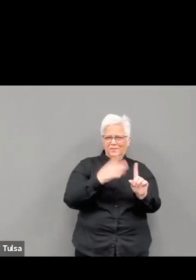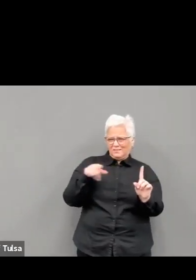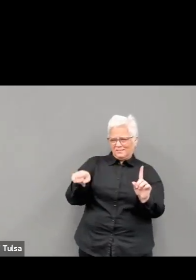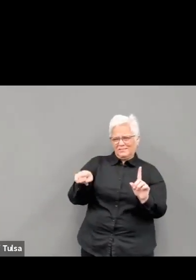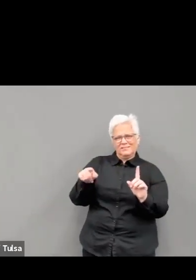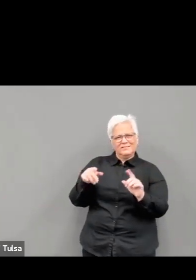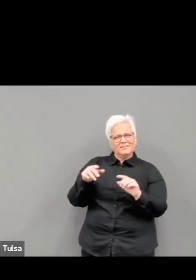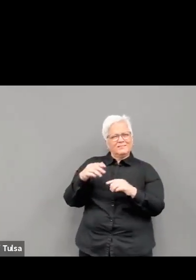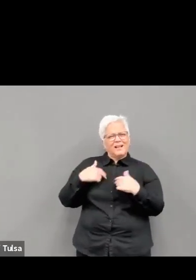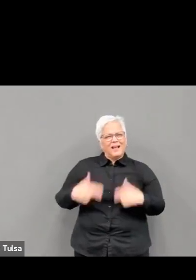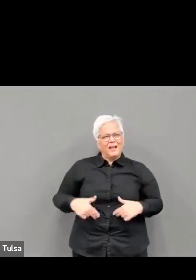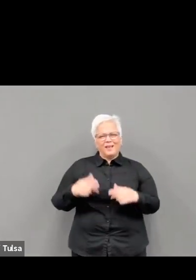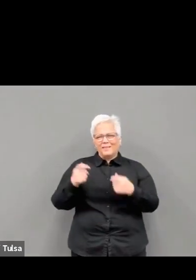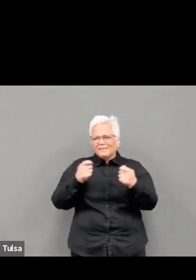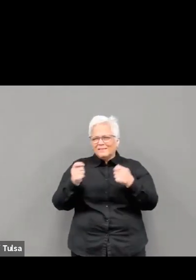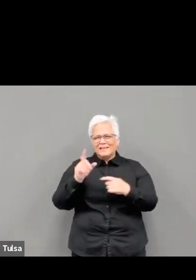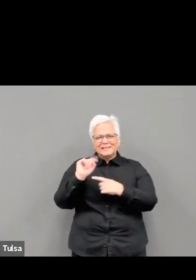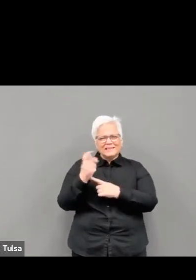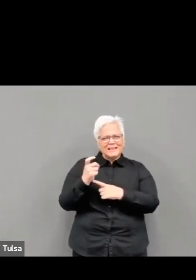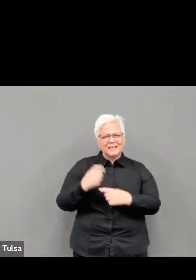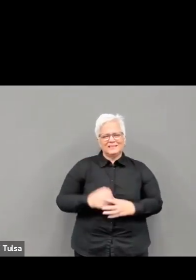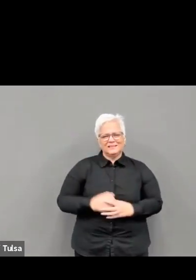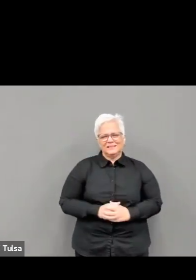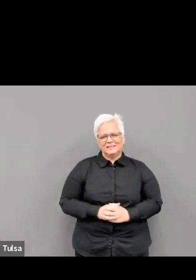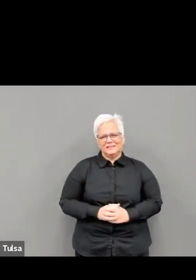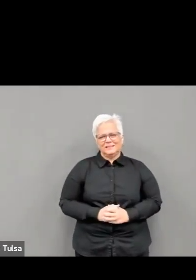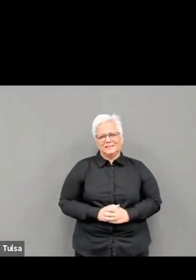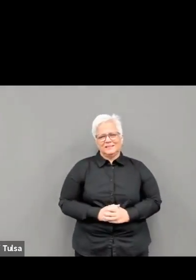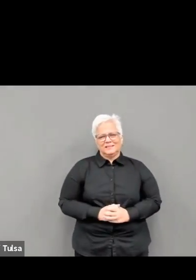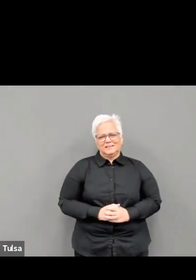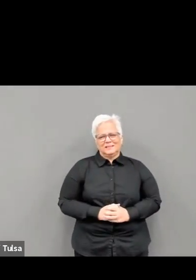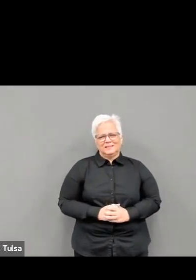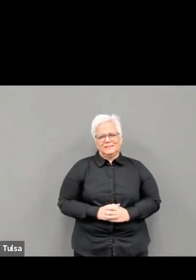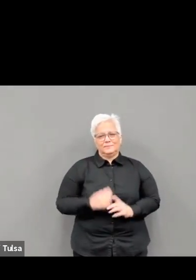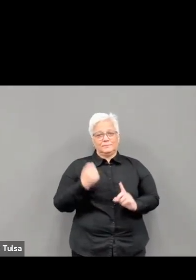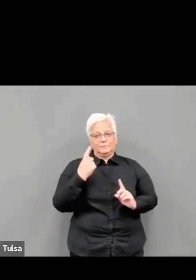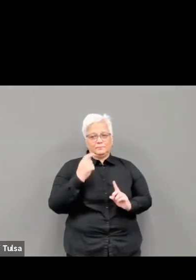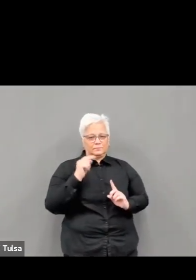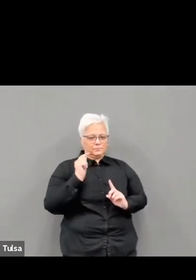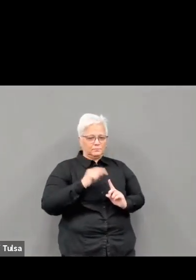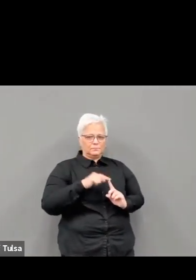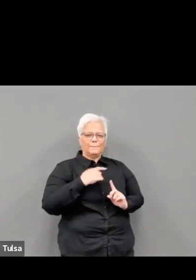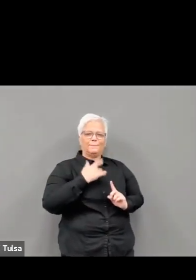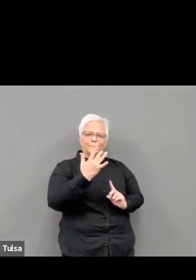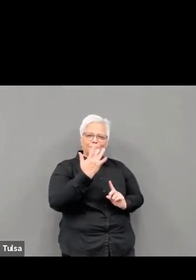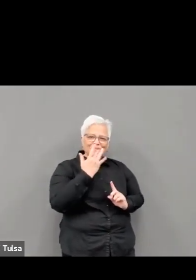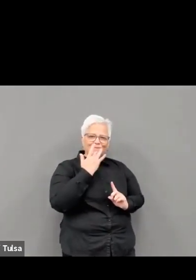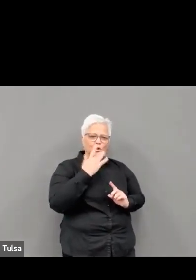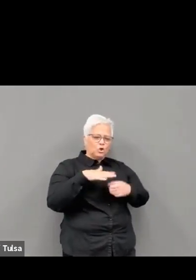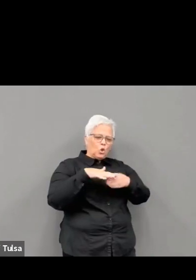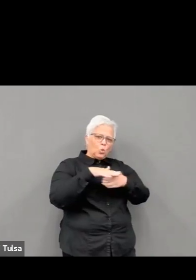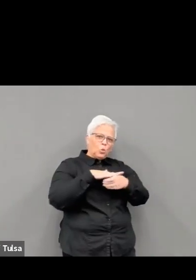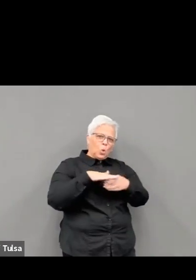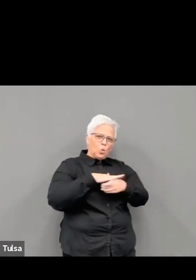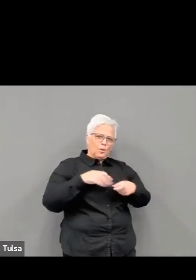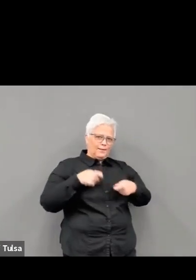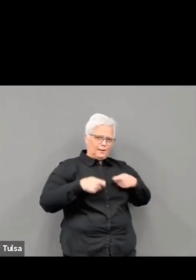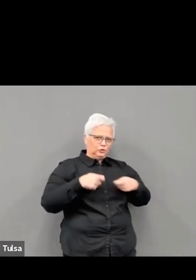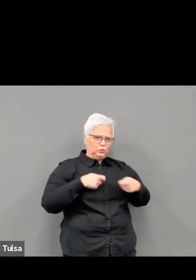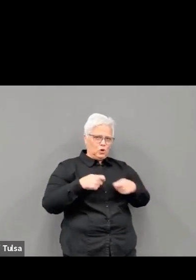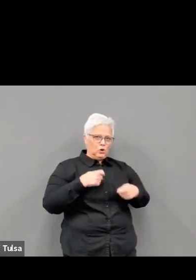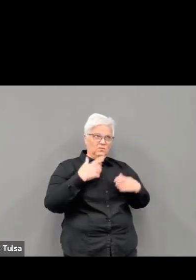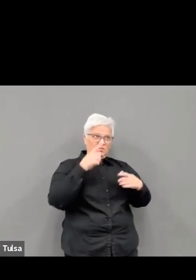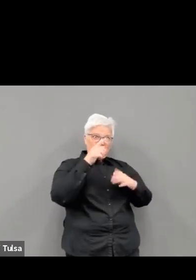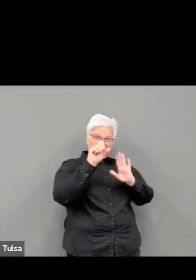traditions, I believe local control is our best option. Should we ever be in the same situation again,